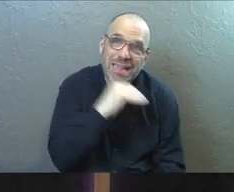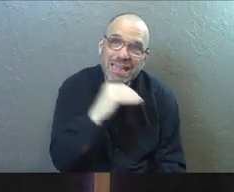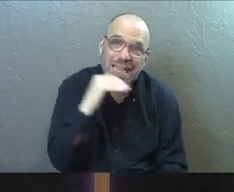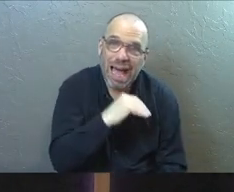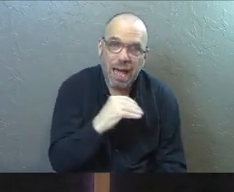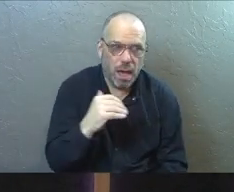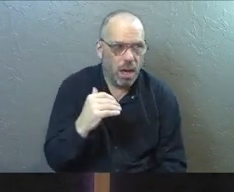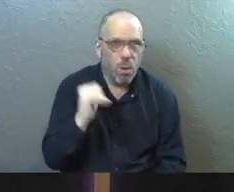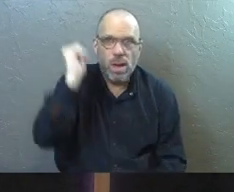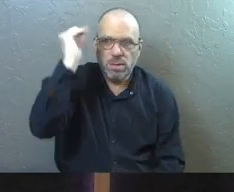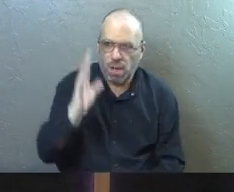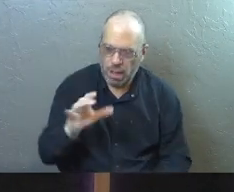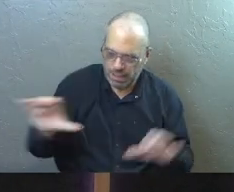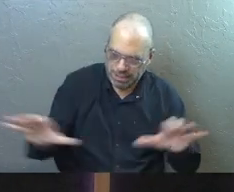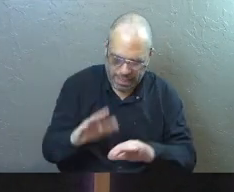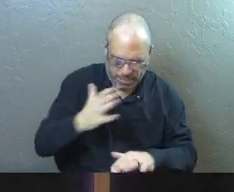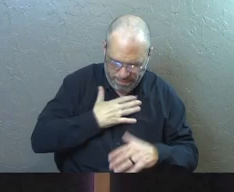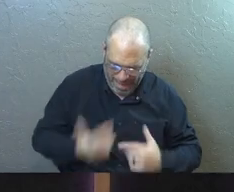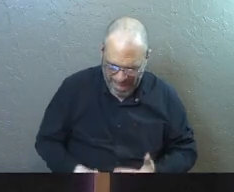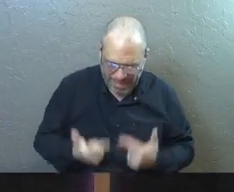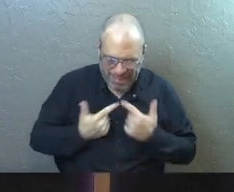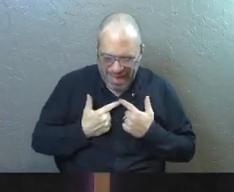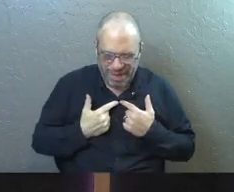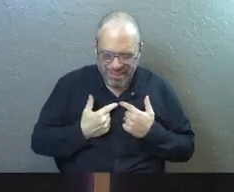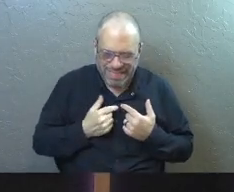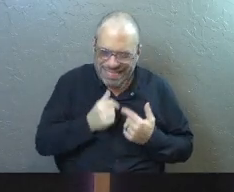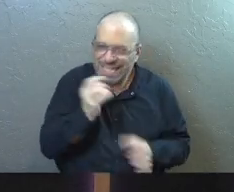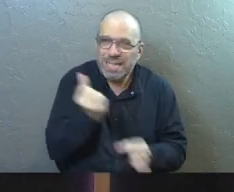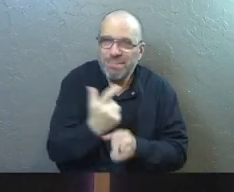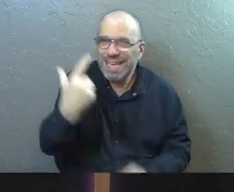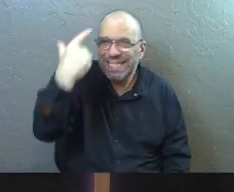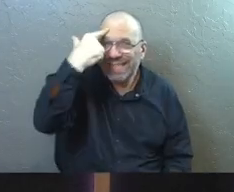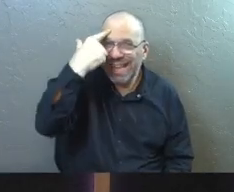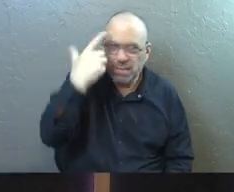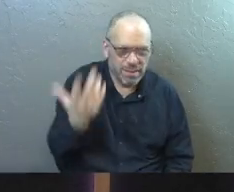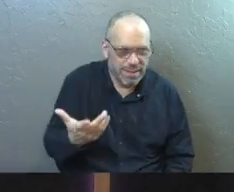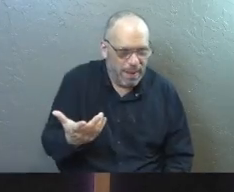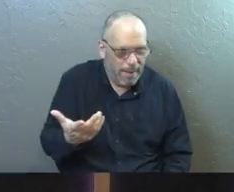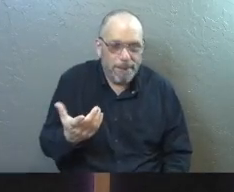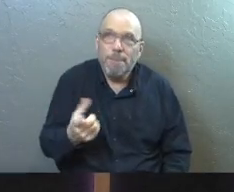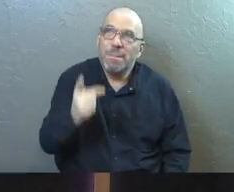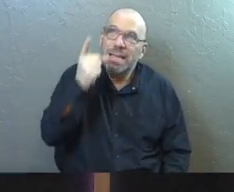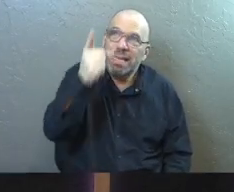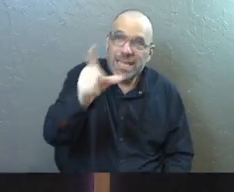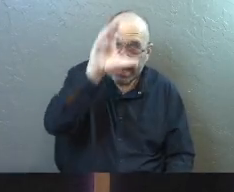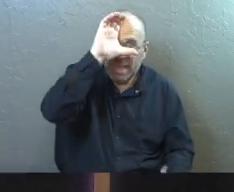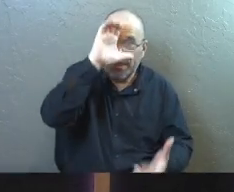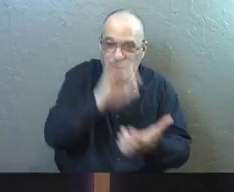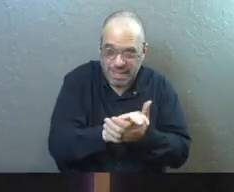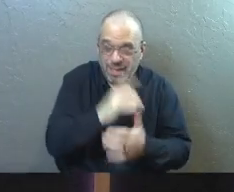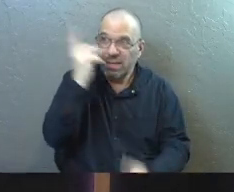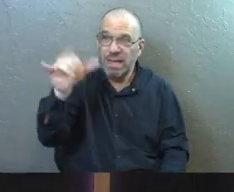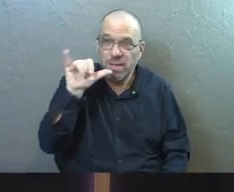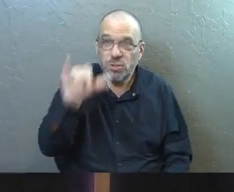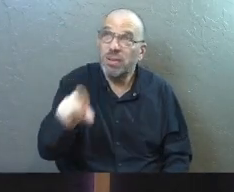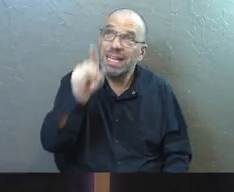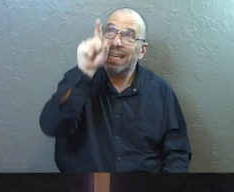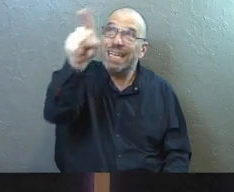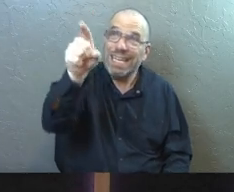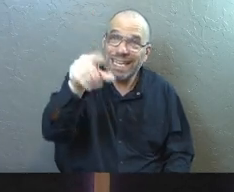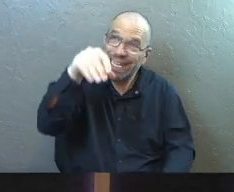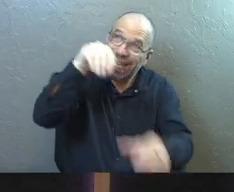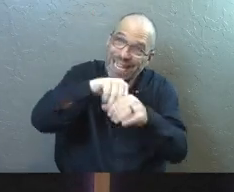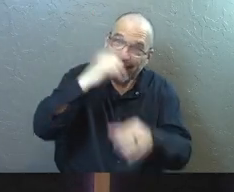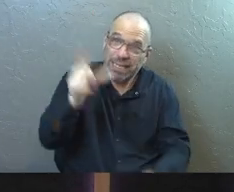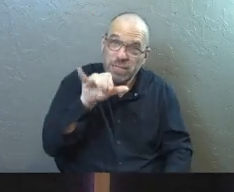so much of what God does and says doesn't make sense to us because he believes in eternity, because he's